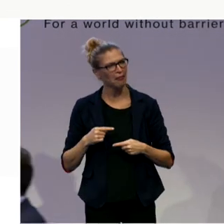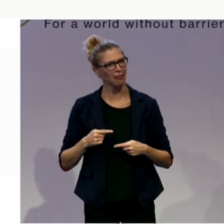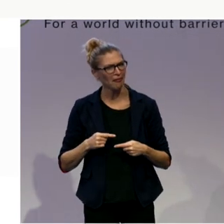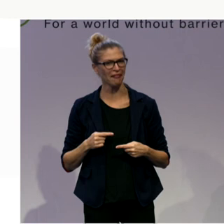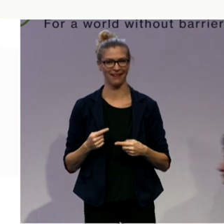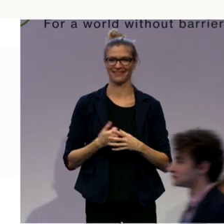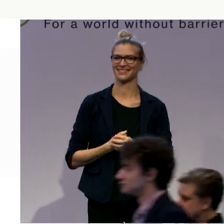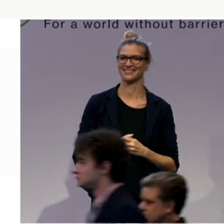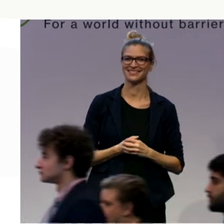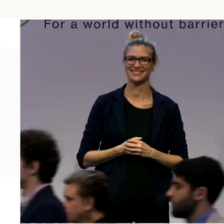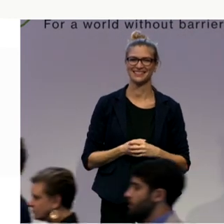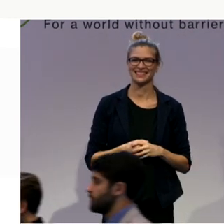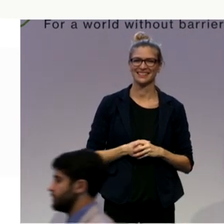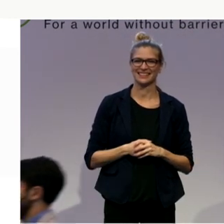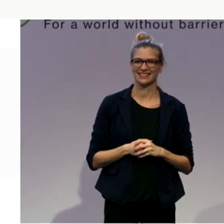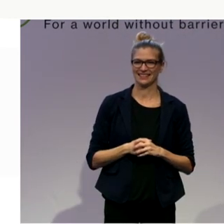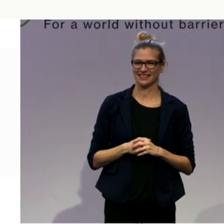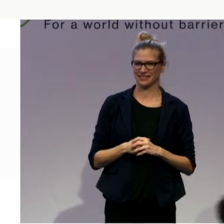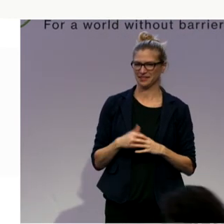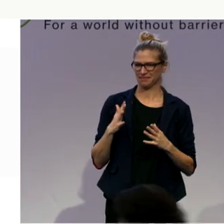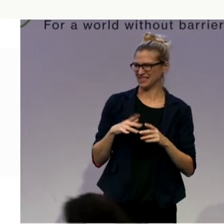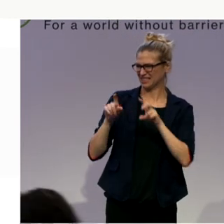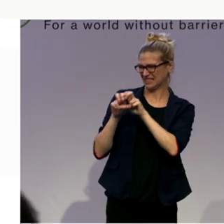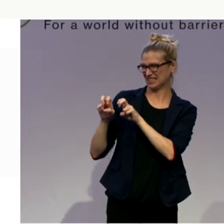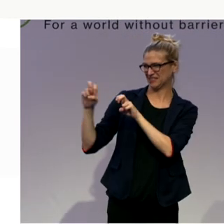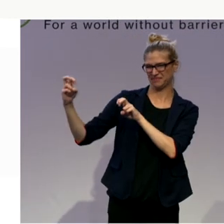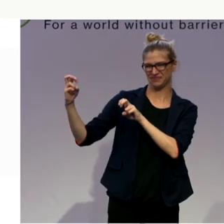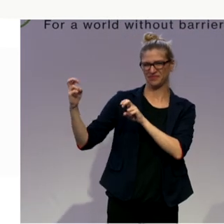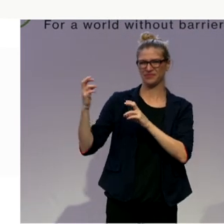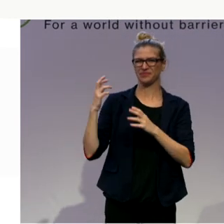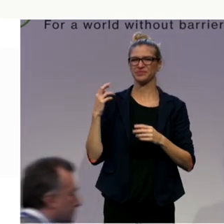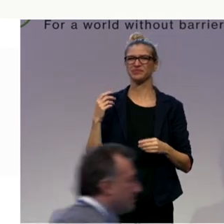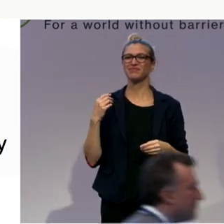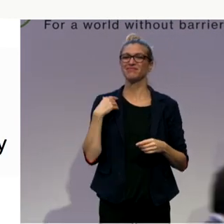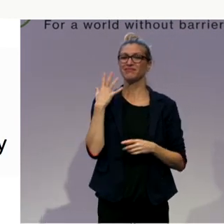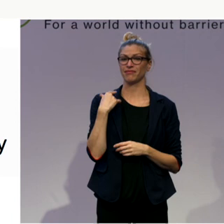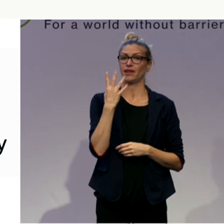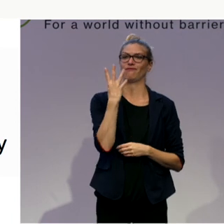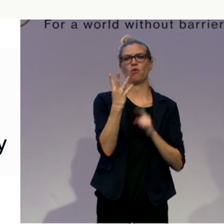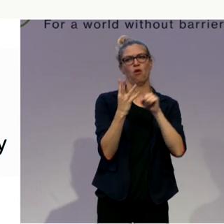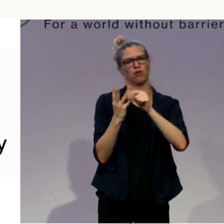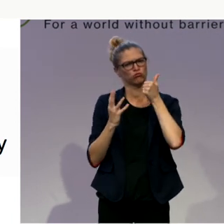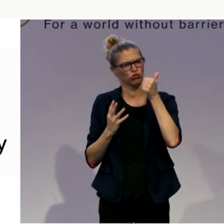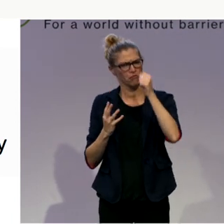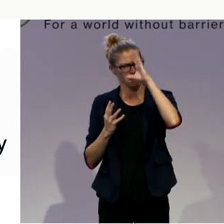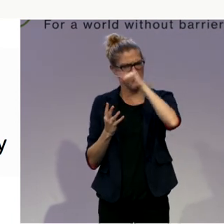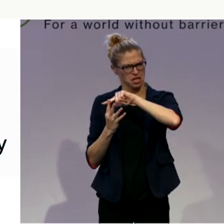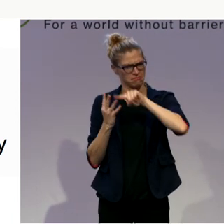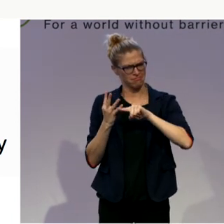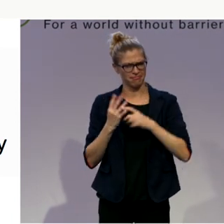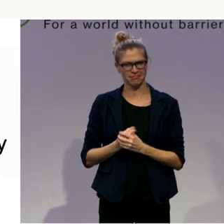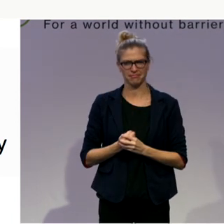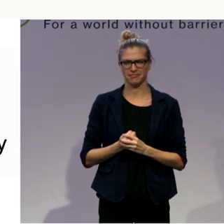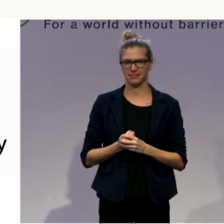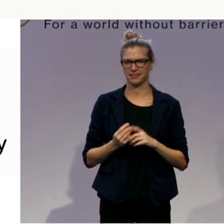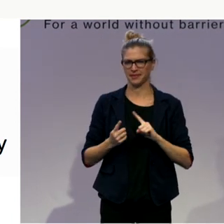because actually it was a panel of four wonderful men. And Tom rightly said where